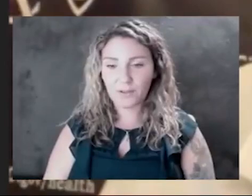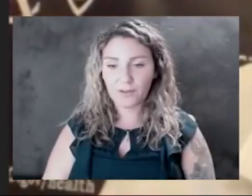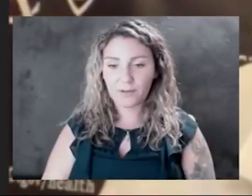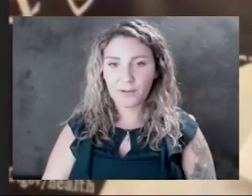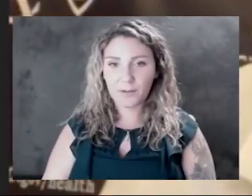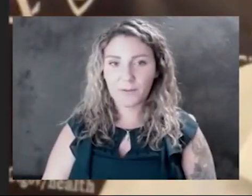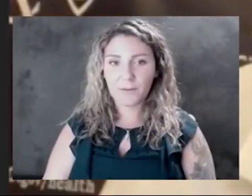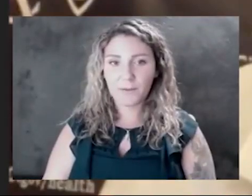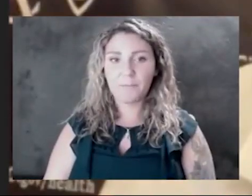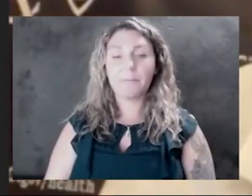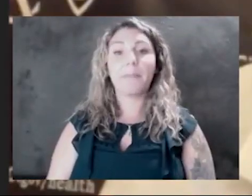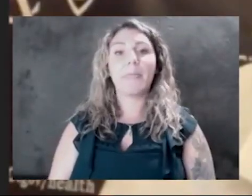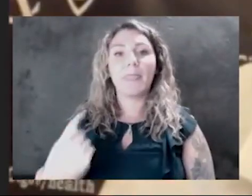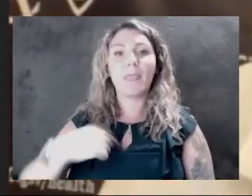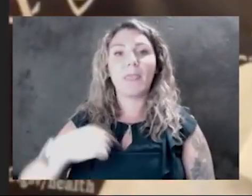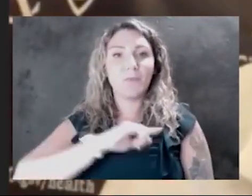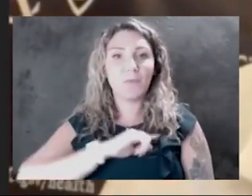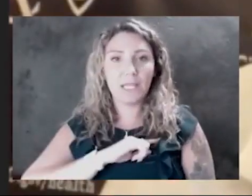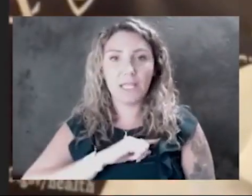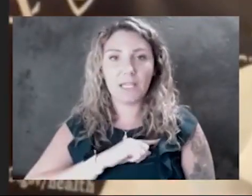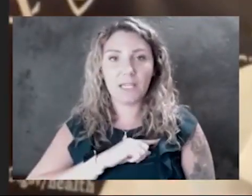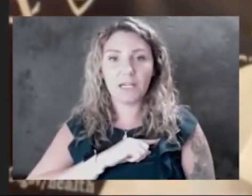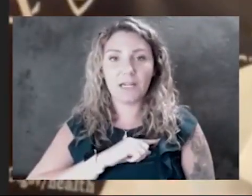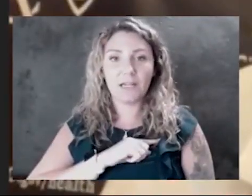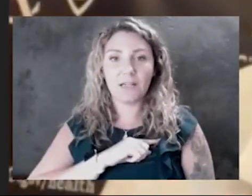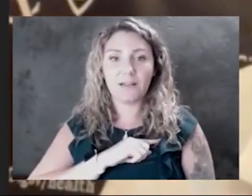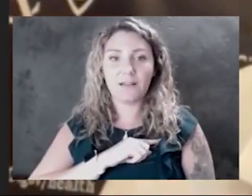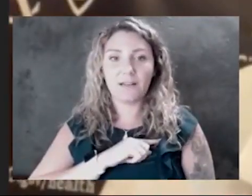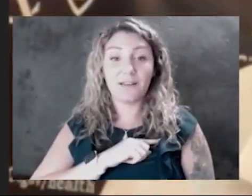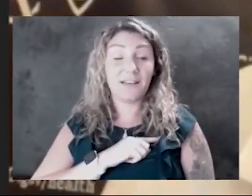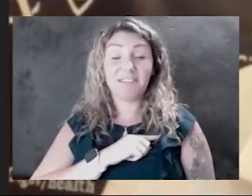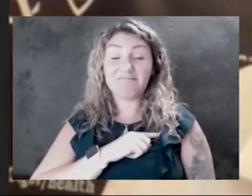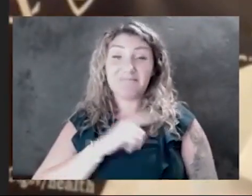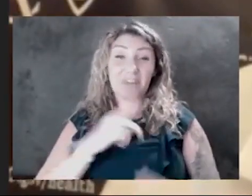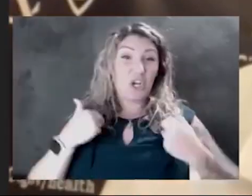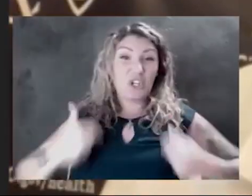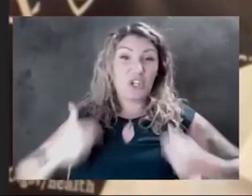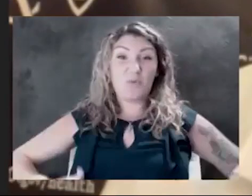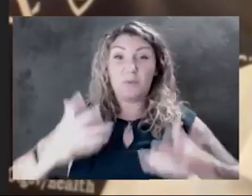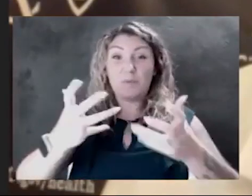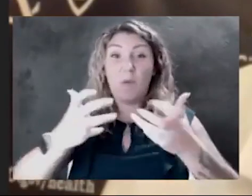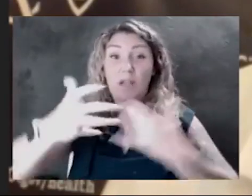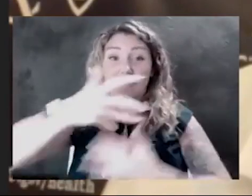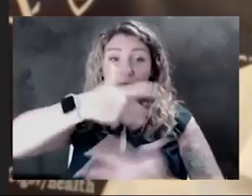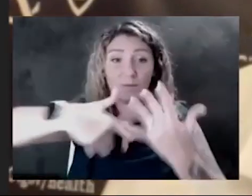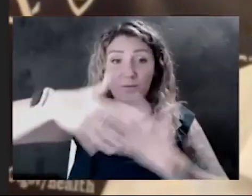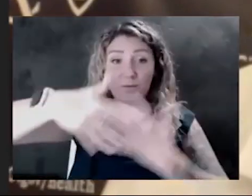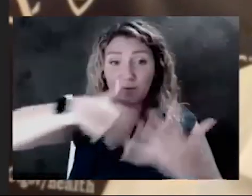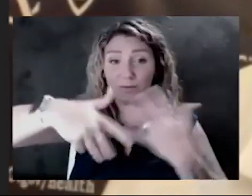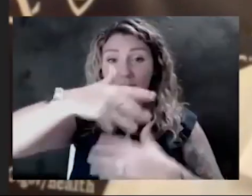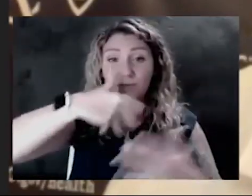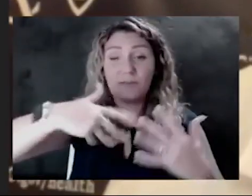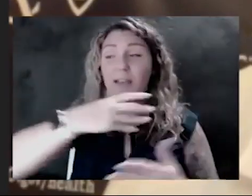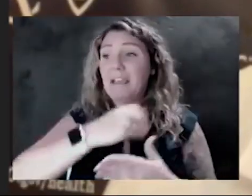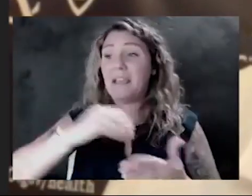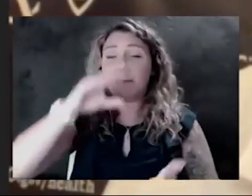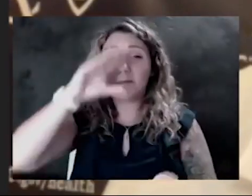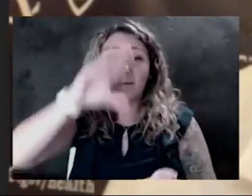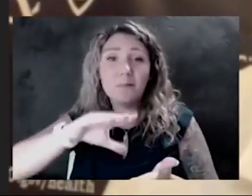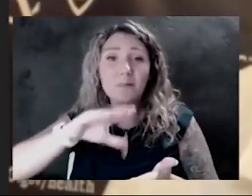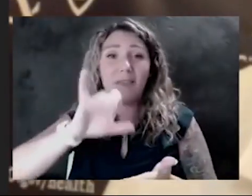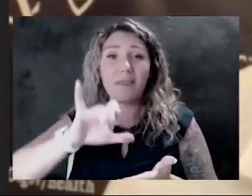We are social beings and reducing our social interactions